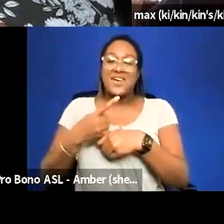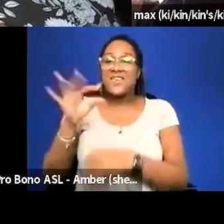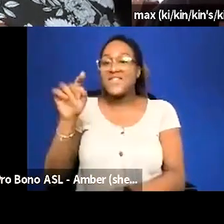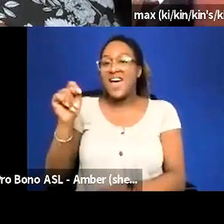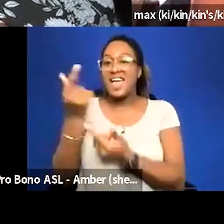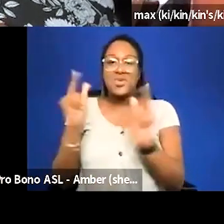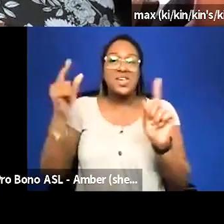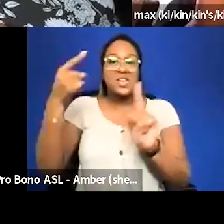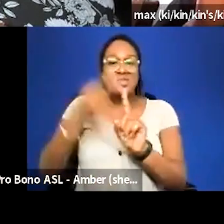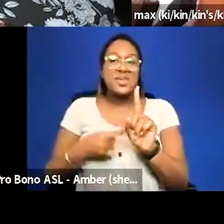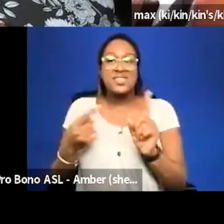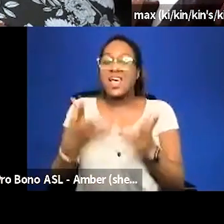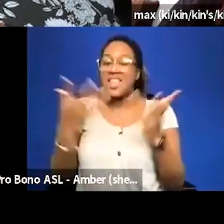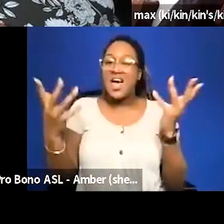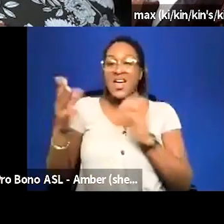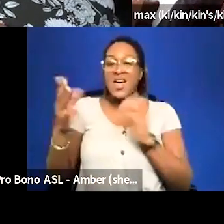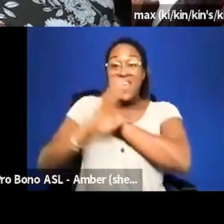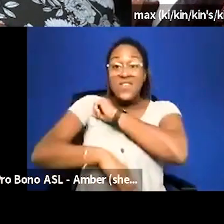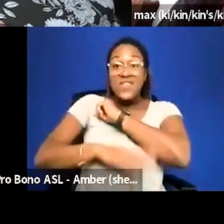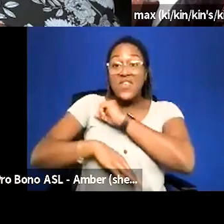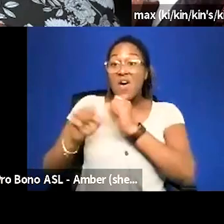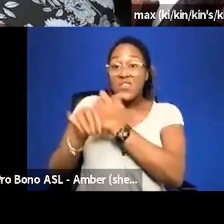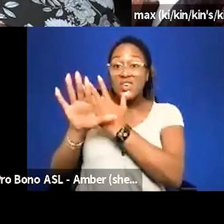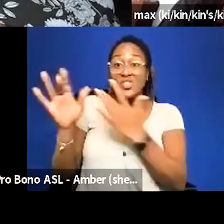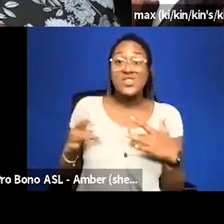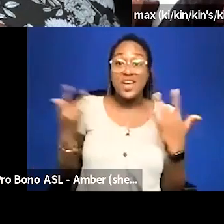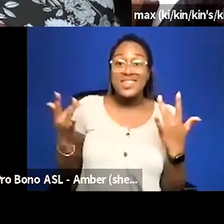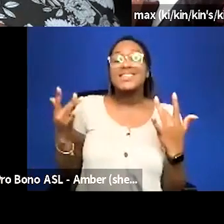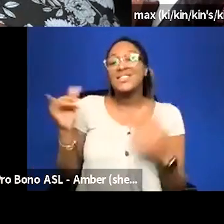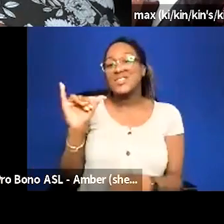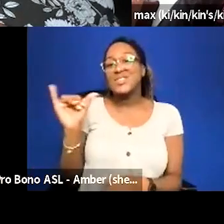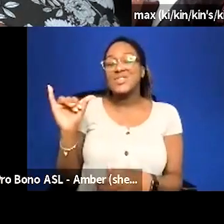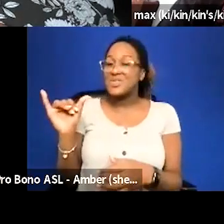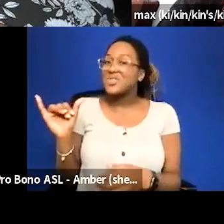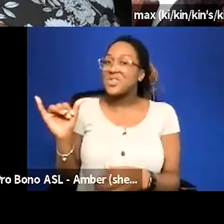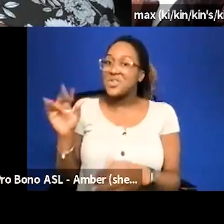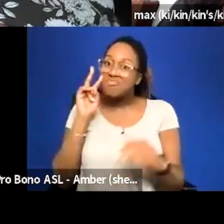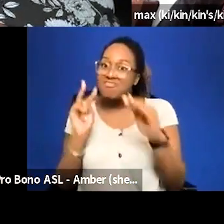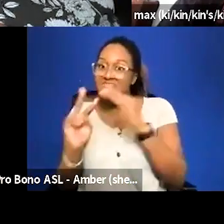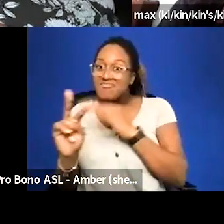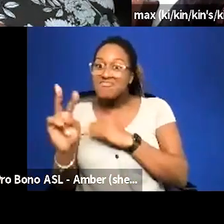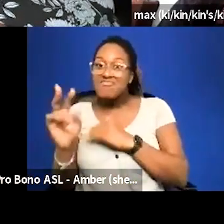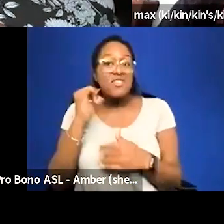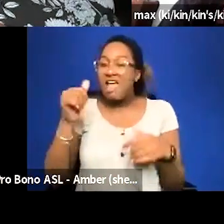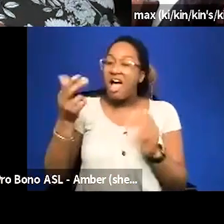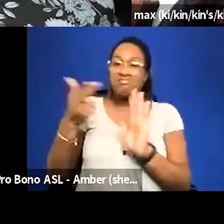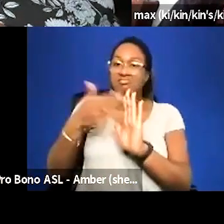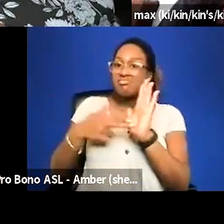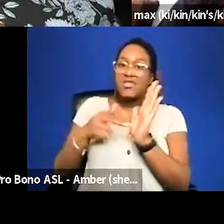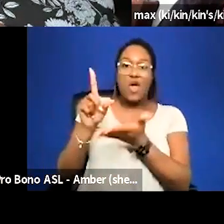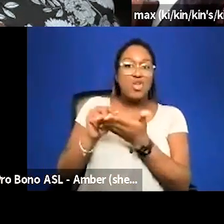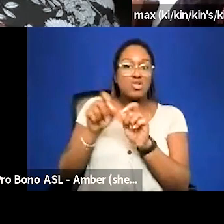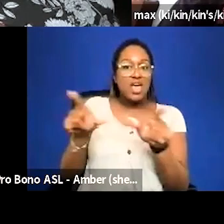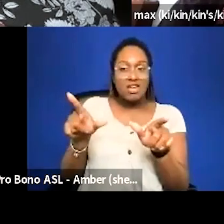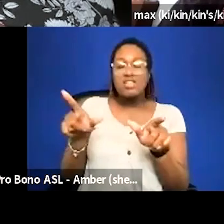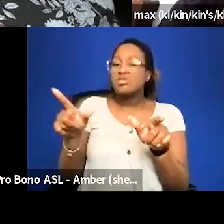we have lots of fall virtual activities coming up as well so stay tuned if you're not signed up for our newsletter you can do that at nafa.org or you can